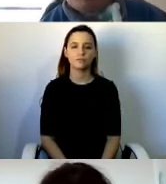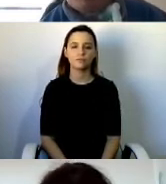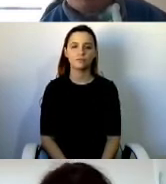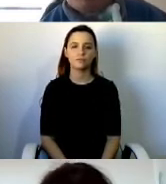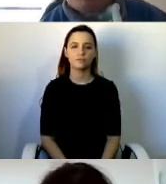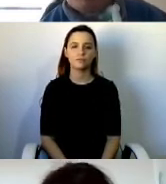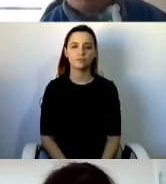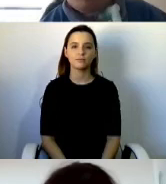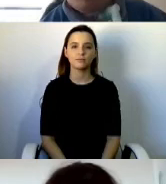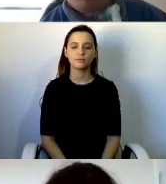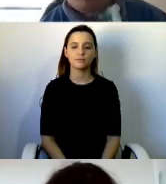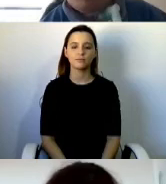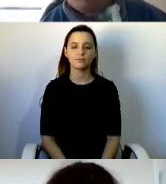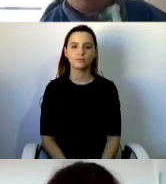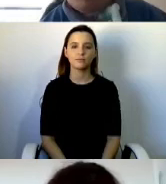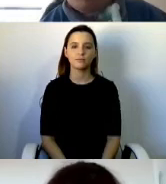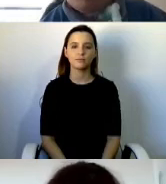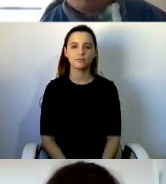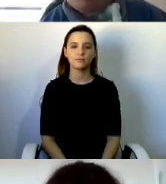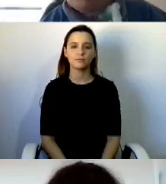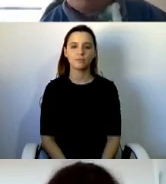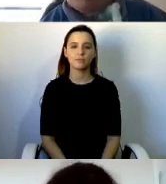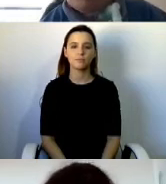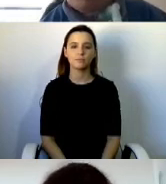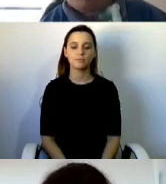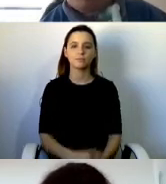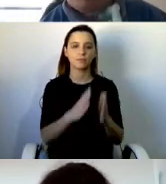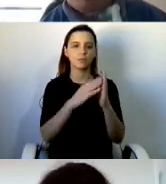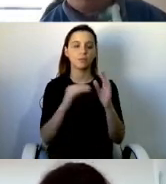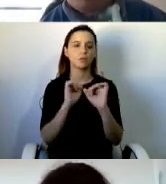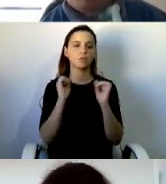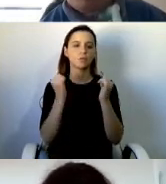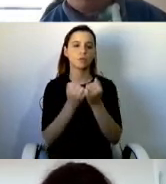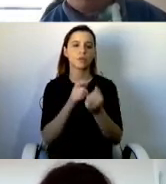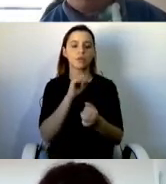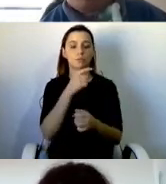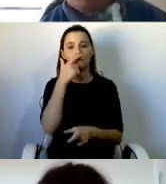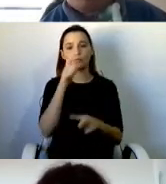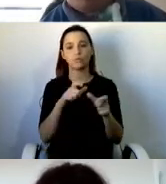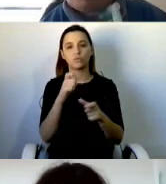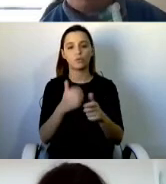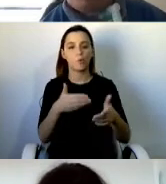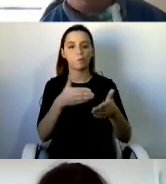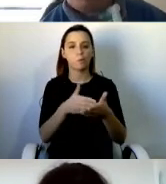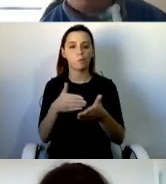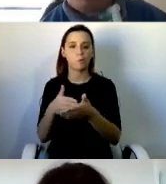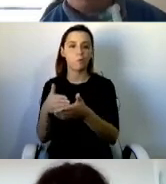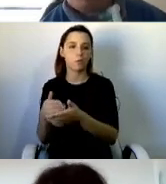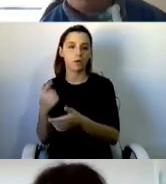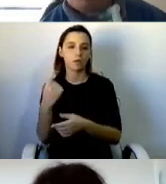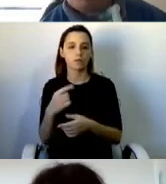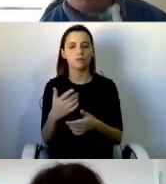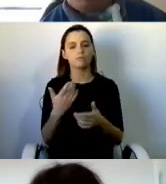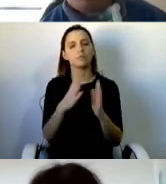The social model unites people who face common barriers so that we can collectively fight for